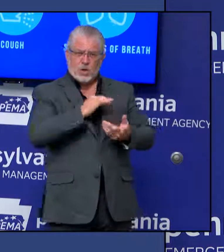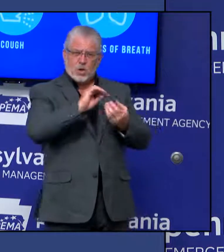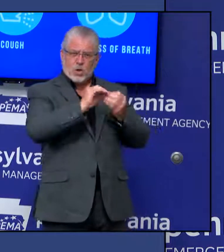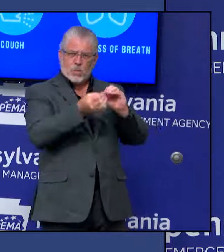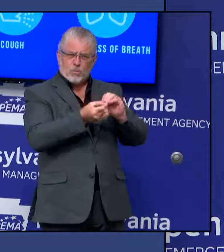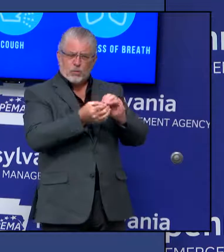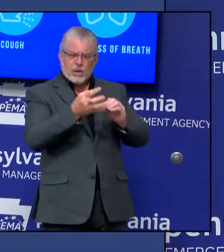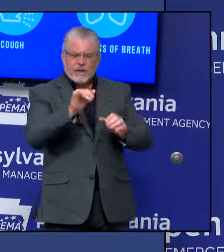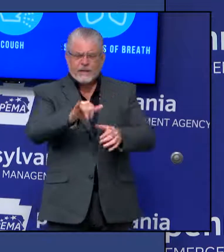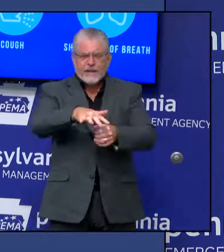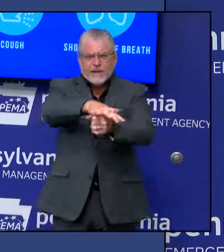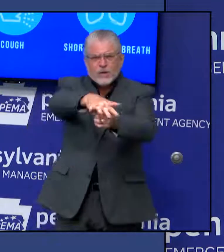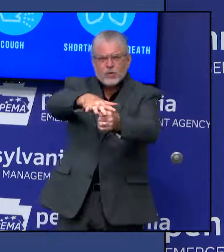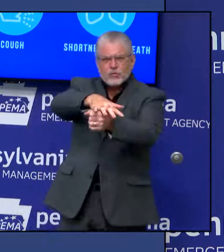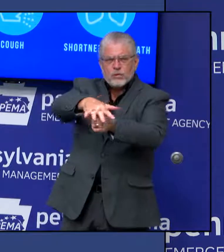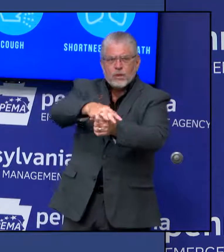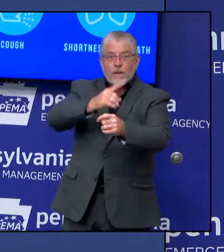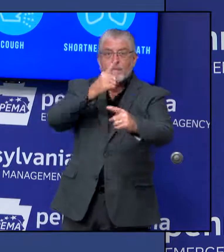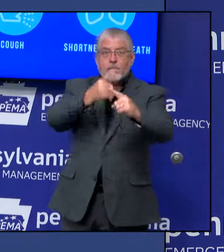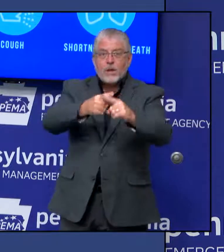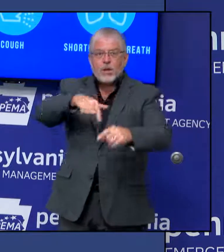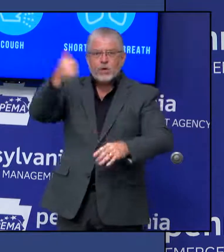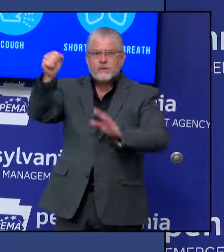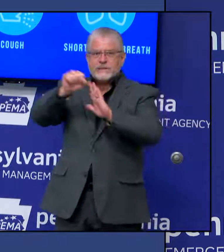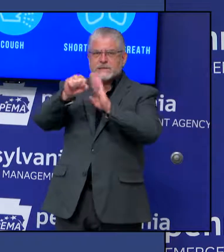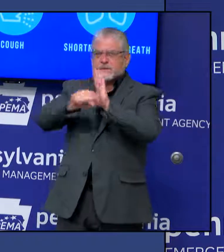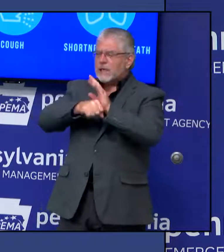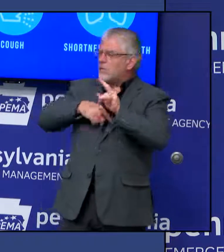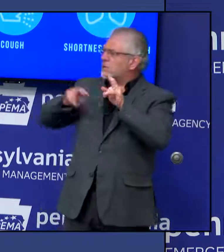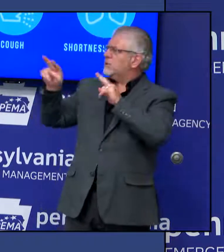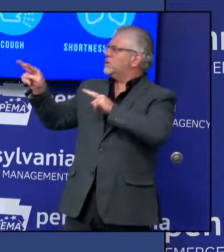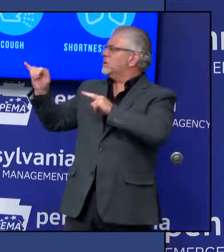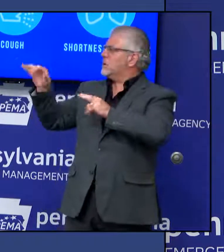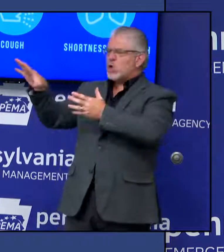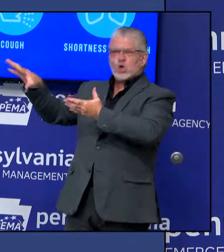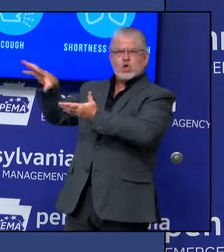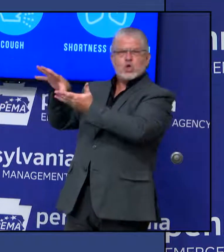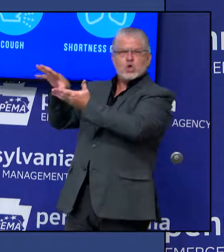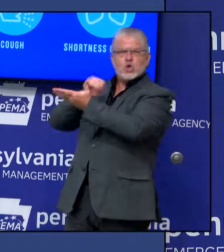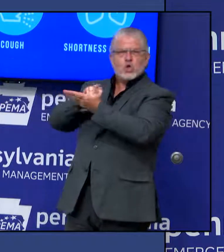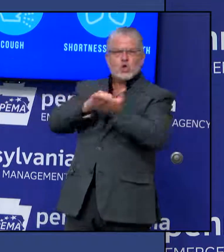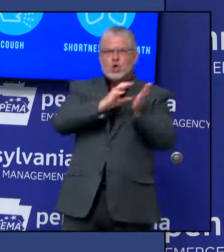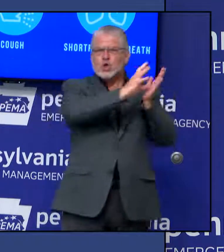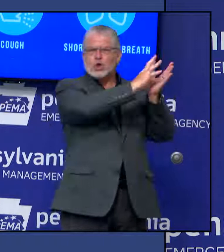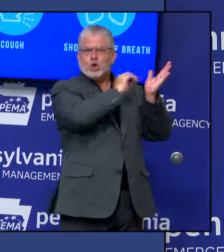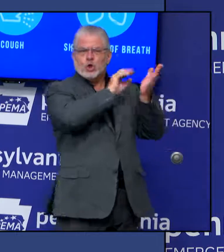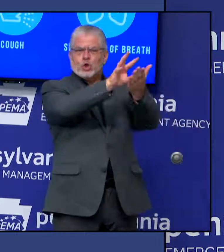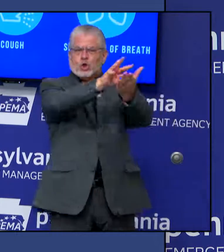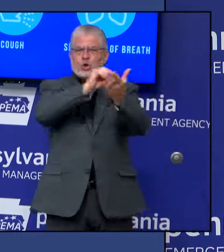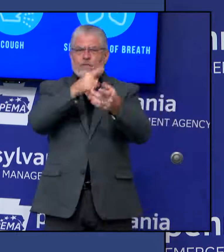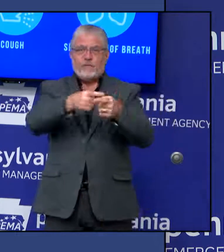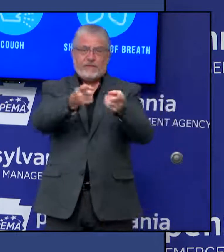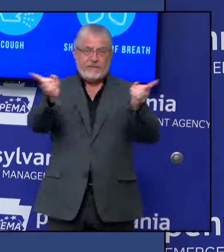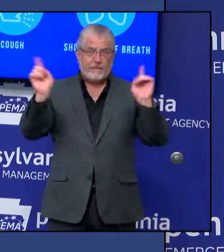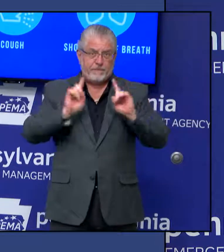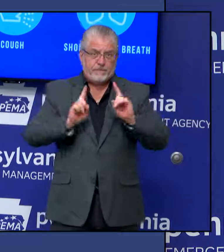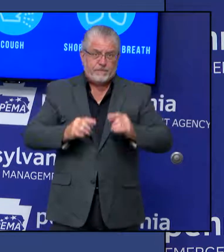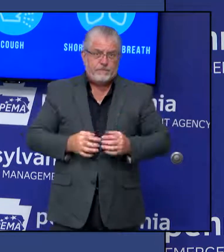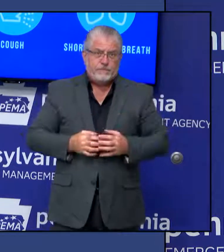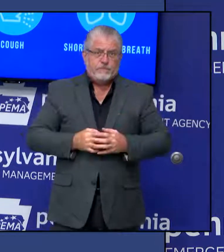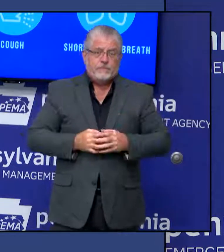in other states and also specific recommendations from the federal government. We have made progress. Dr. Birx was here and